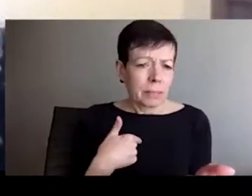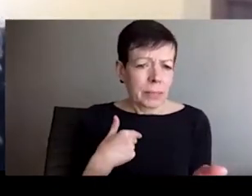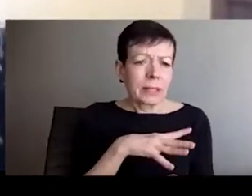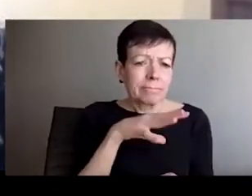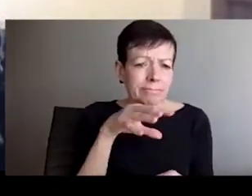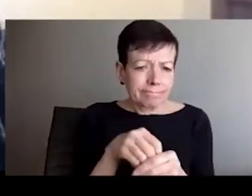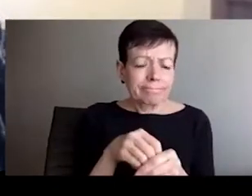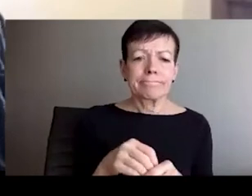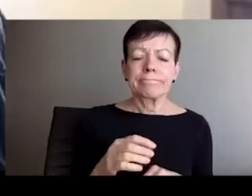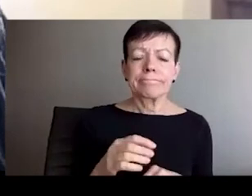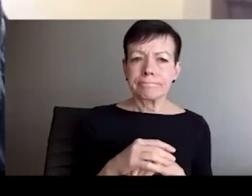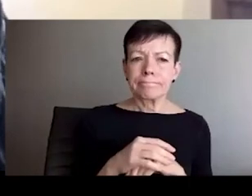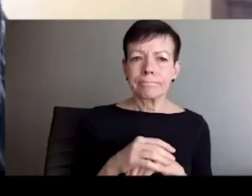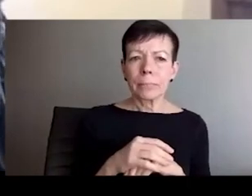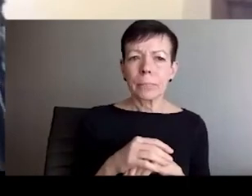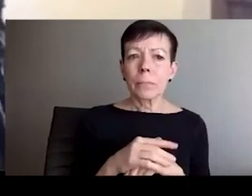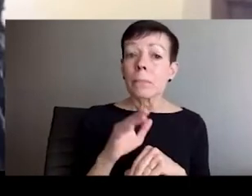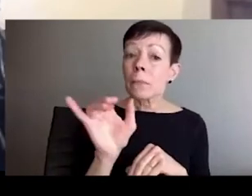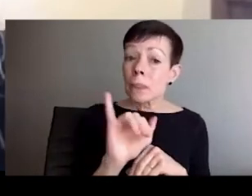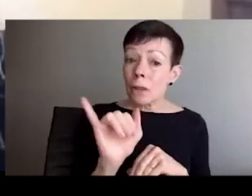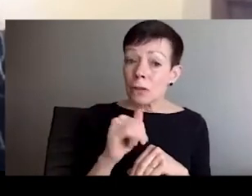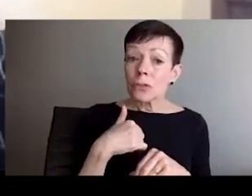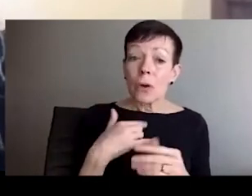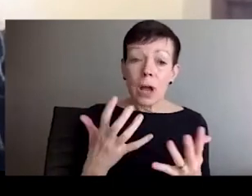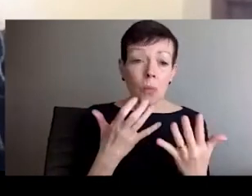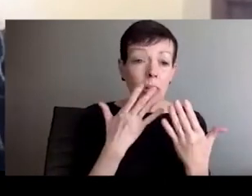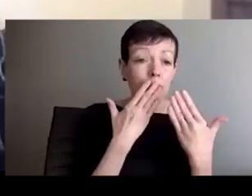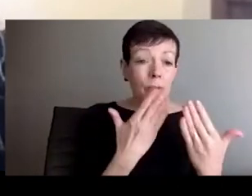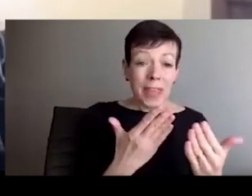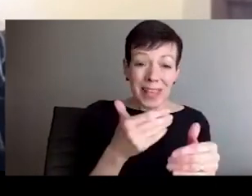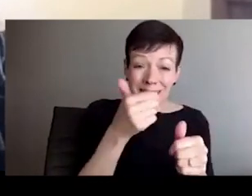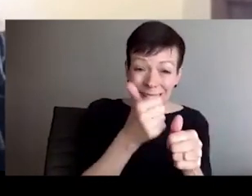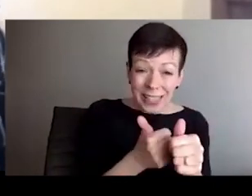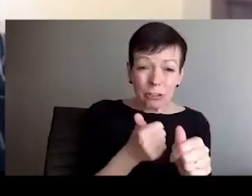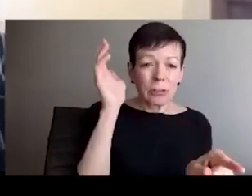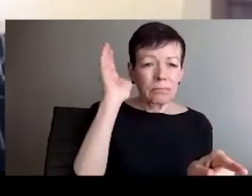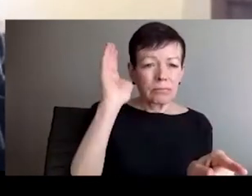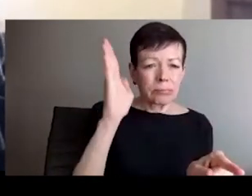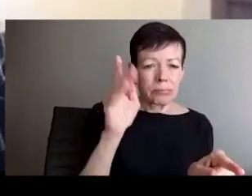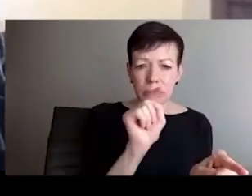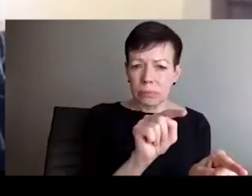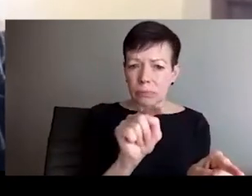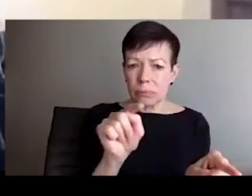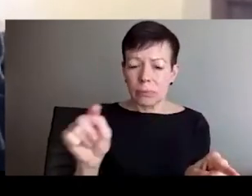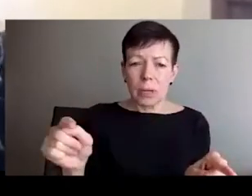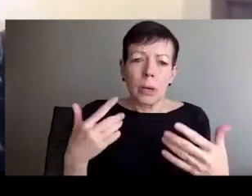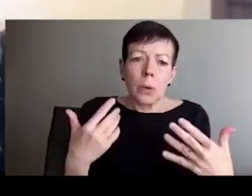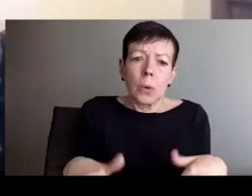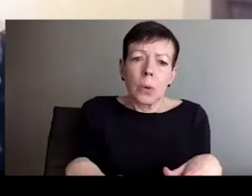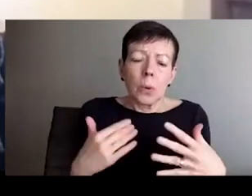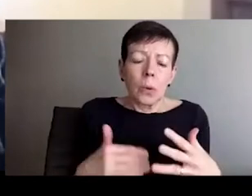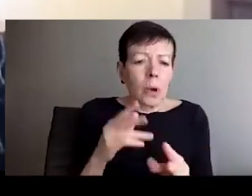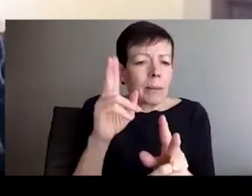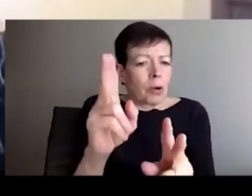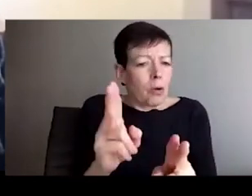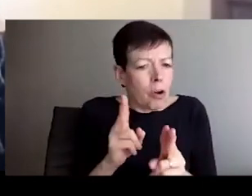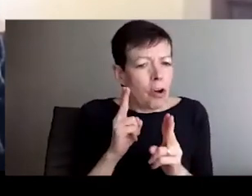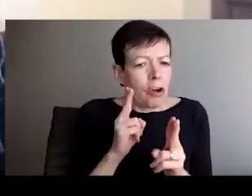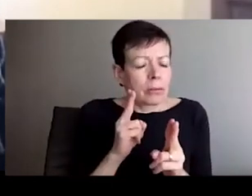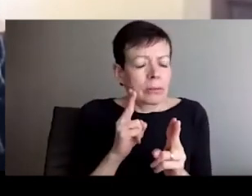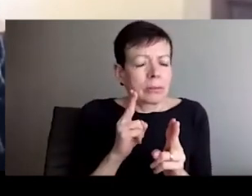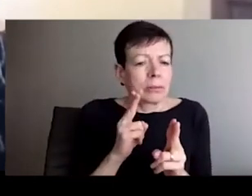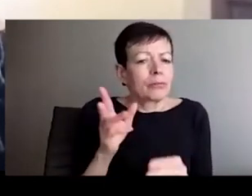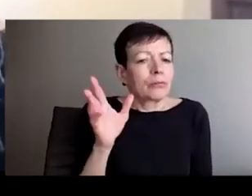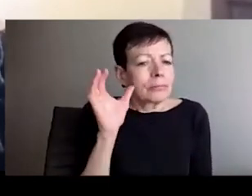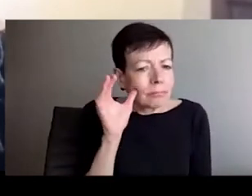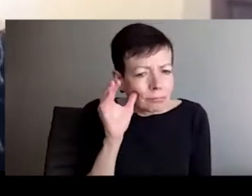to everyone. I want to thank all those involved in planning this very much needed teaching and